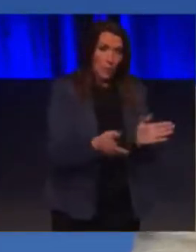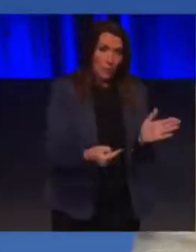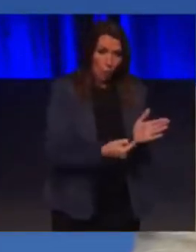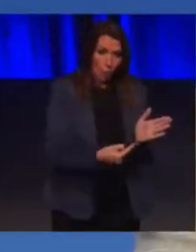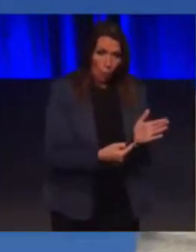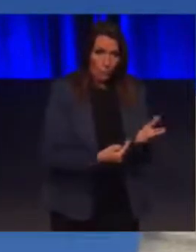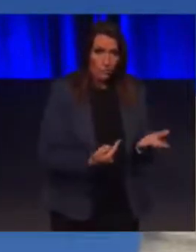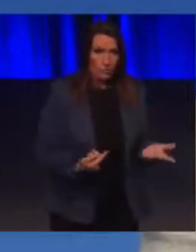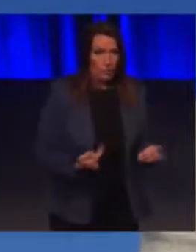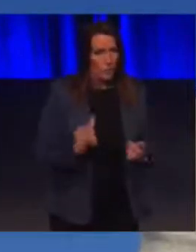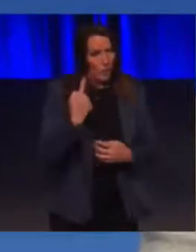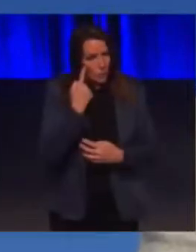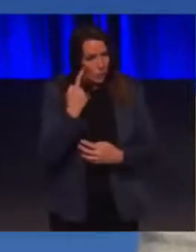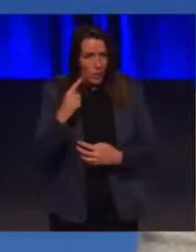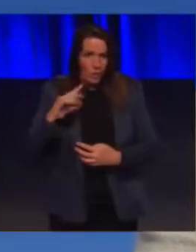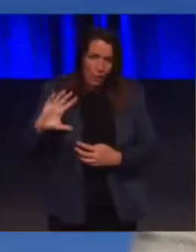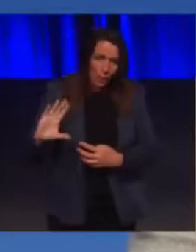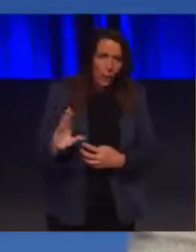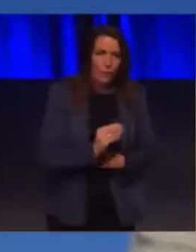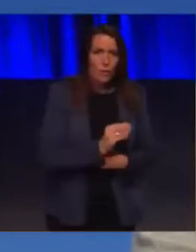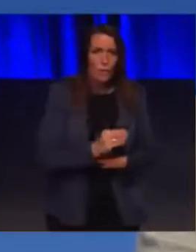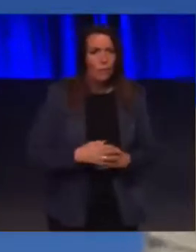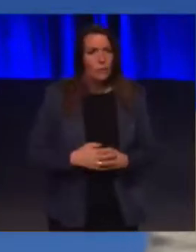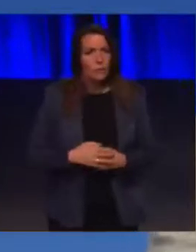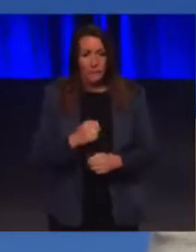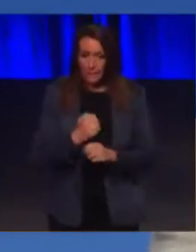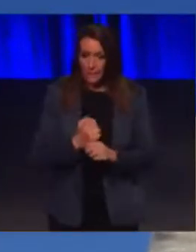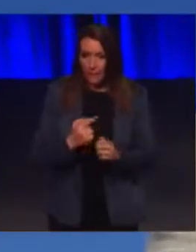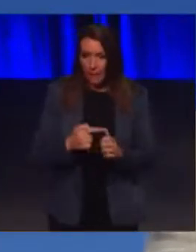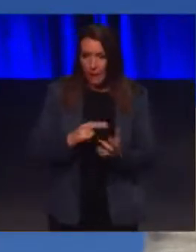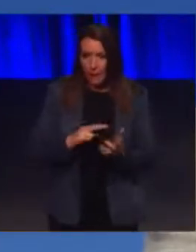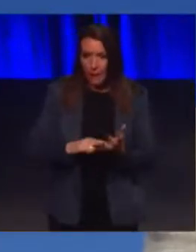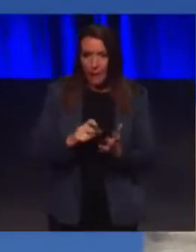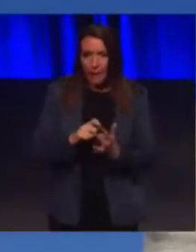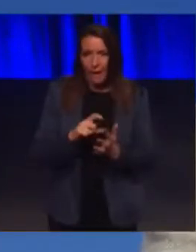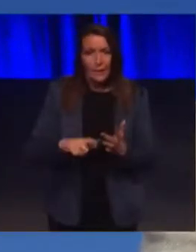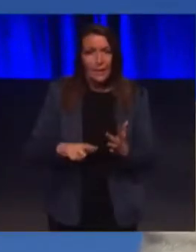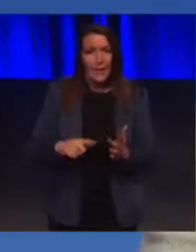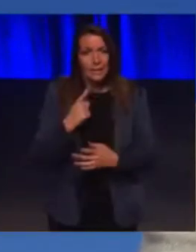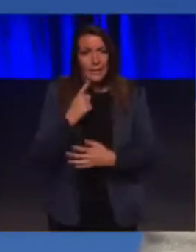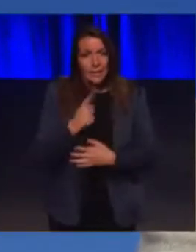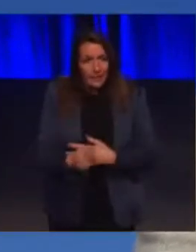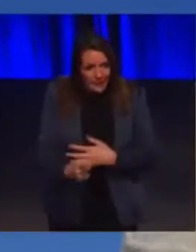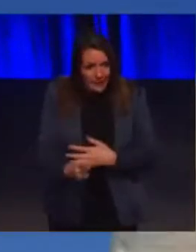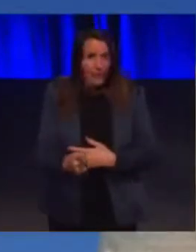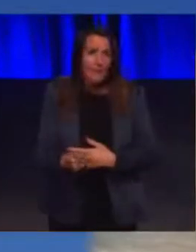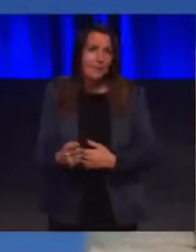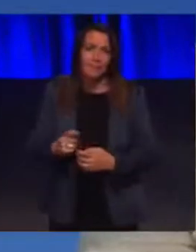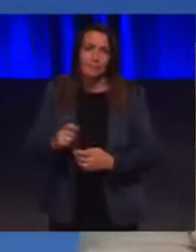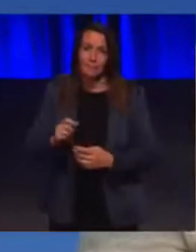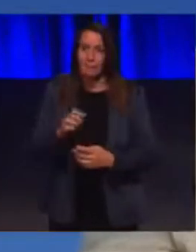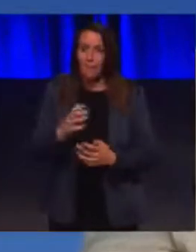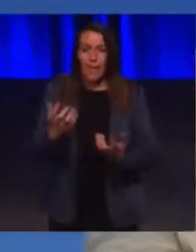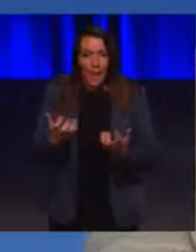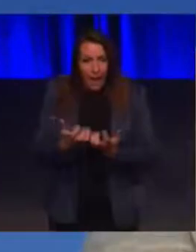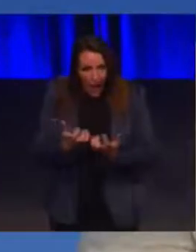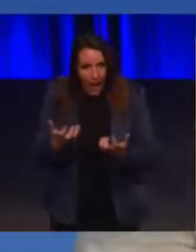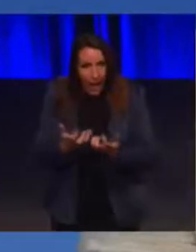need to think about everybody. As Gandhi said, a nation's greatness is measured by how it treats its weakest members.